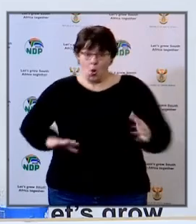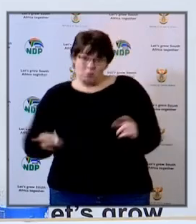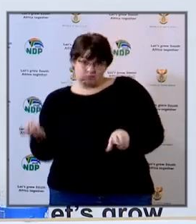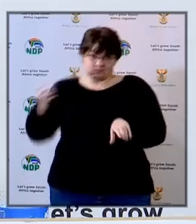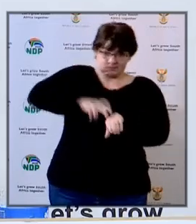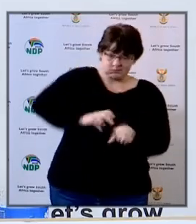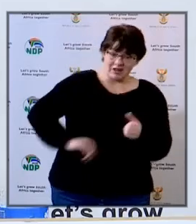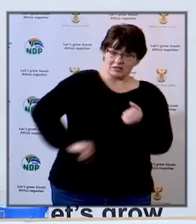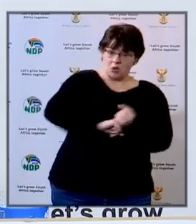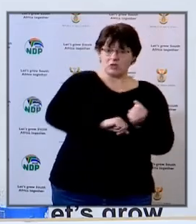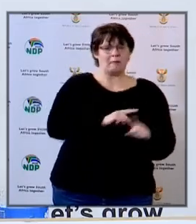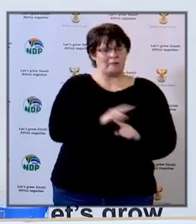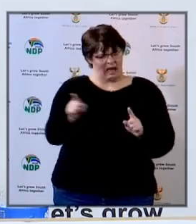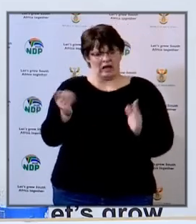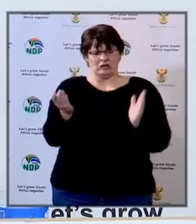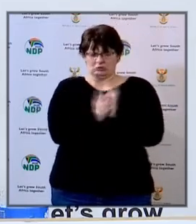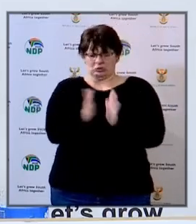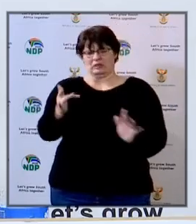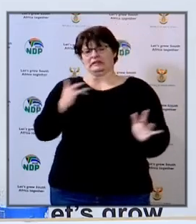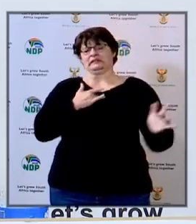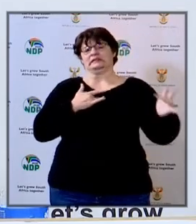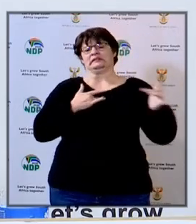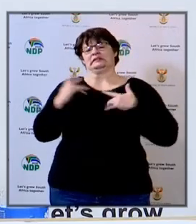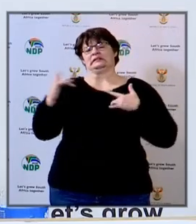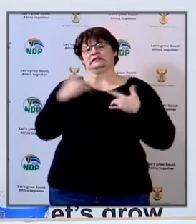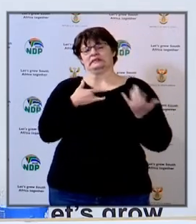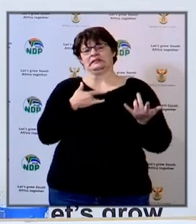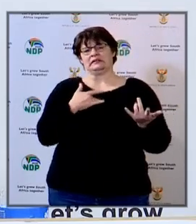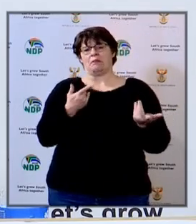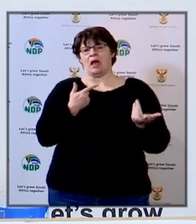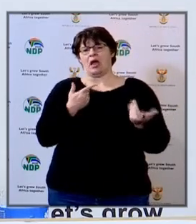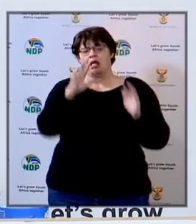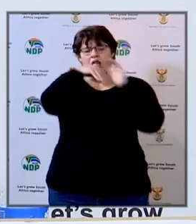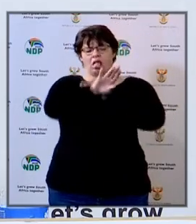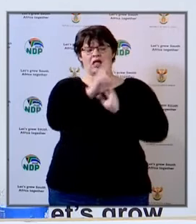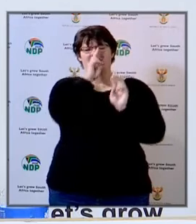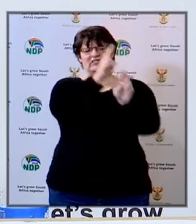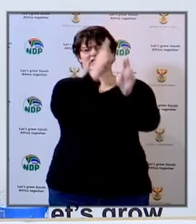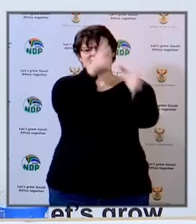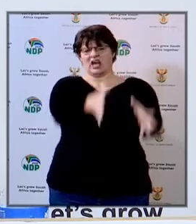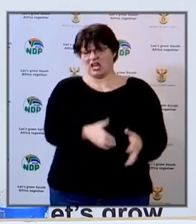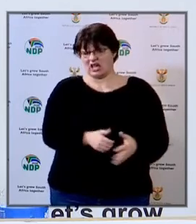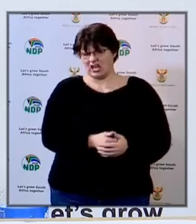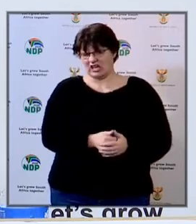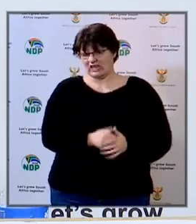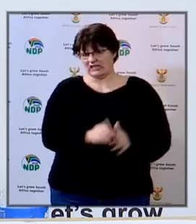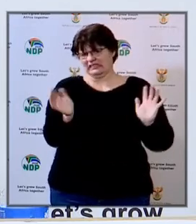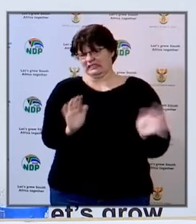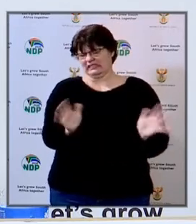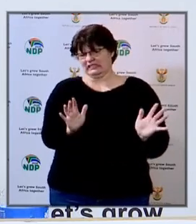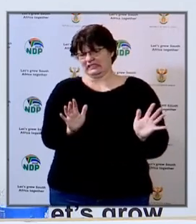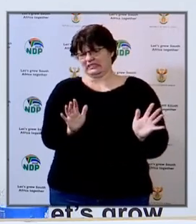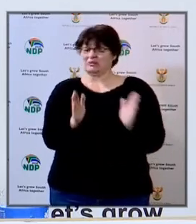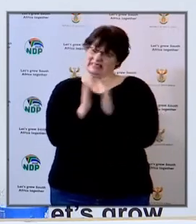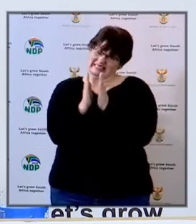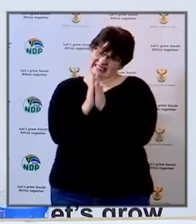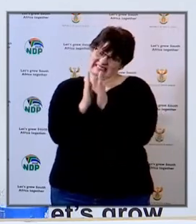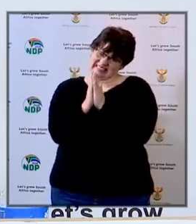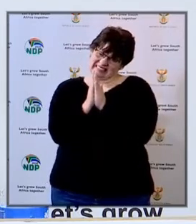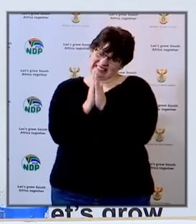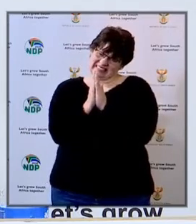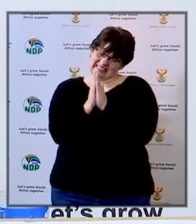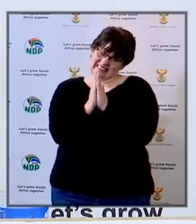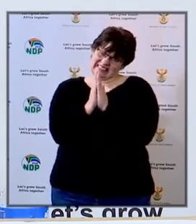sector, but schools have raised the concerns of visitors in schools, and have requested me to make the